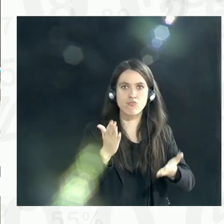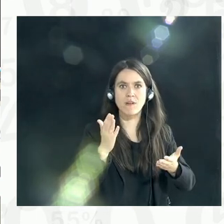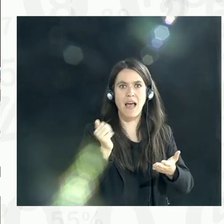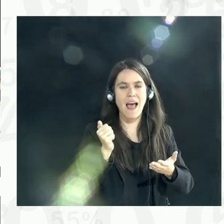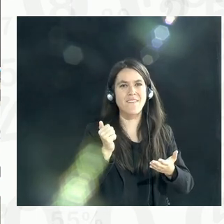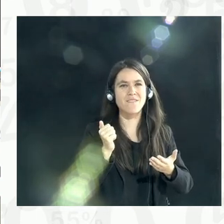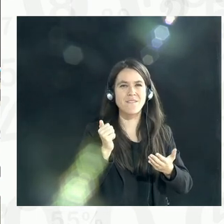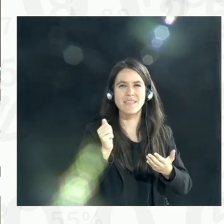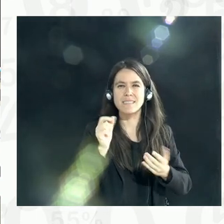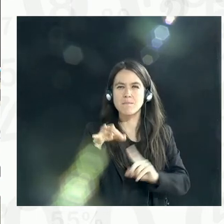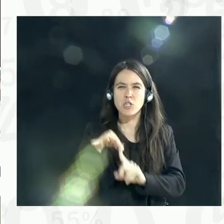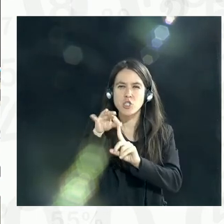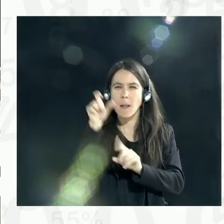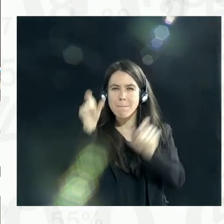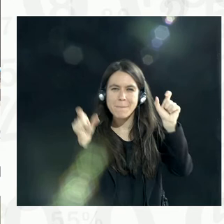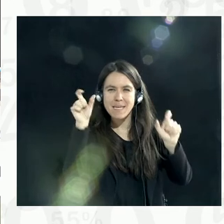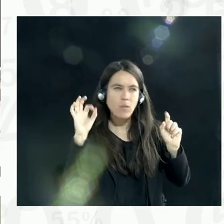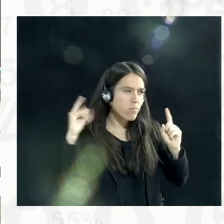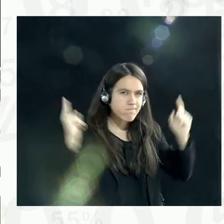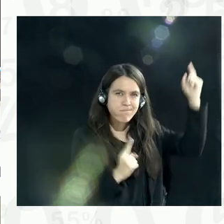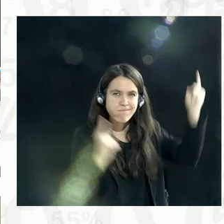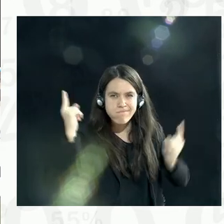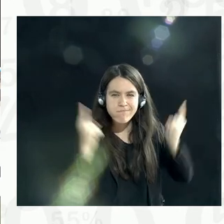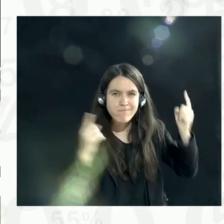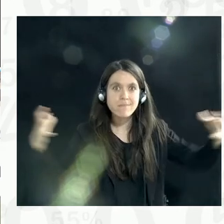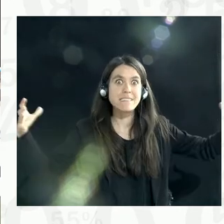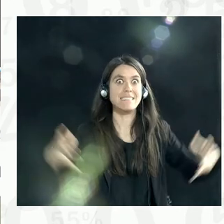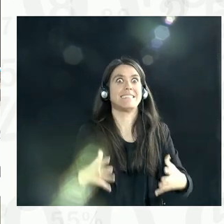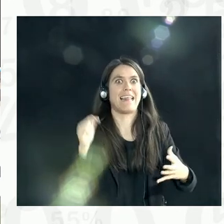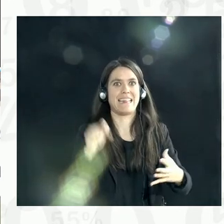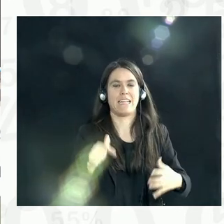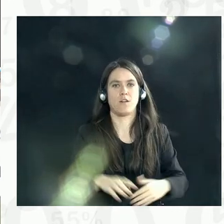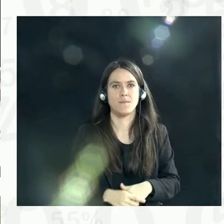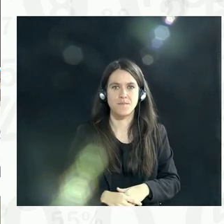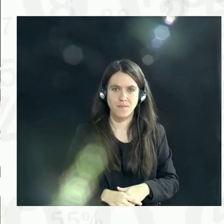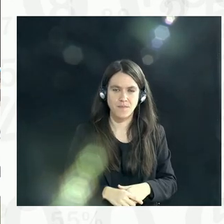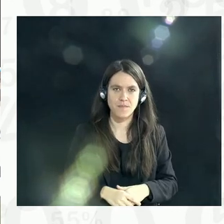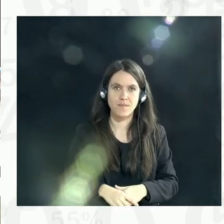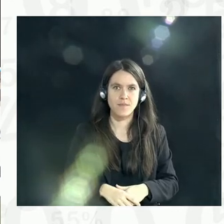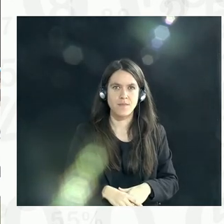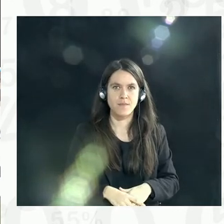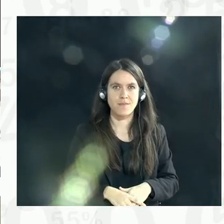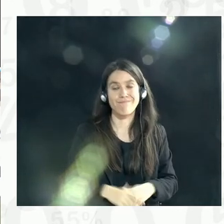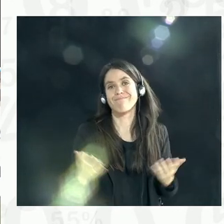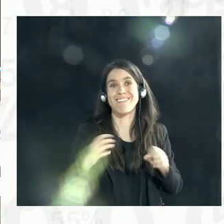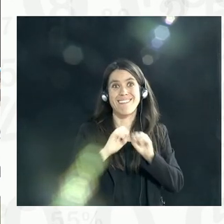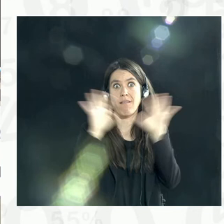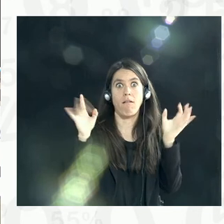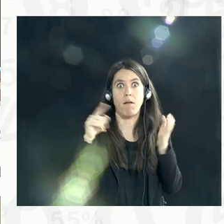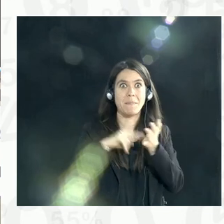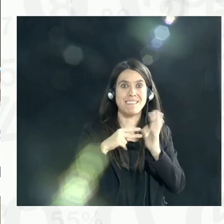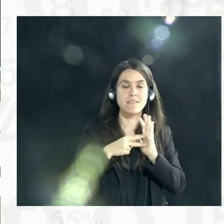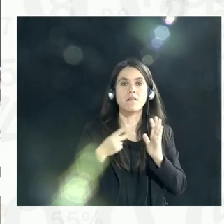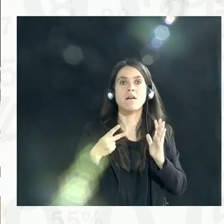in the statistical space. And obviously, that means that for